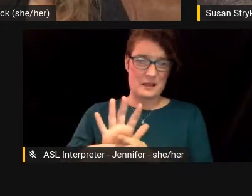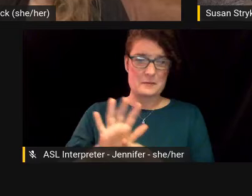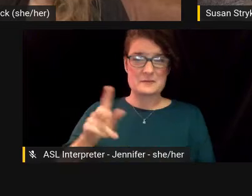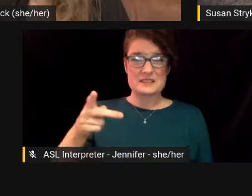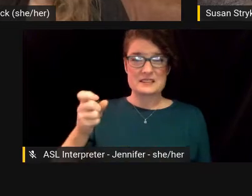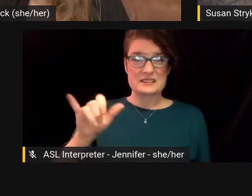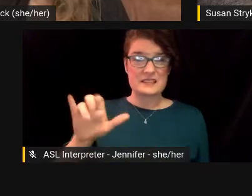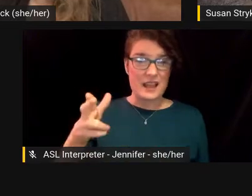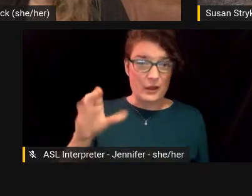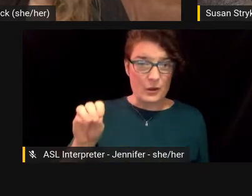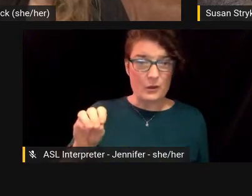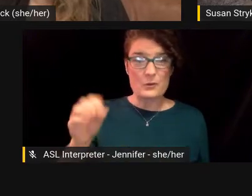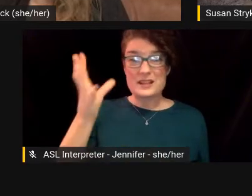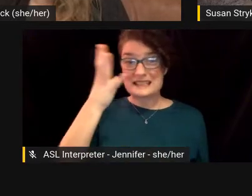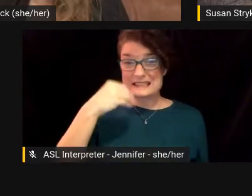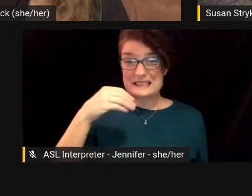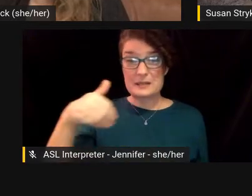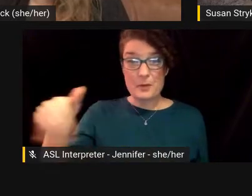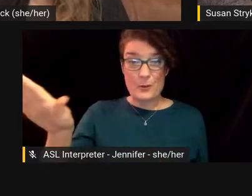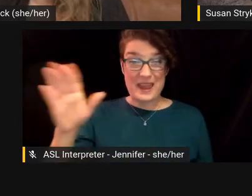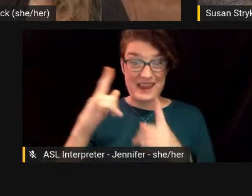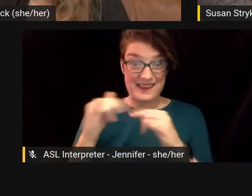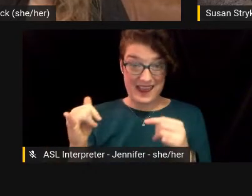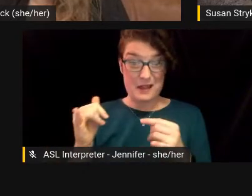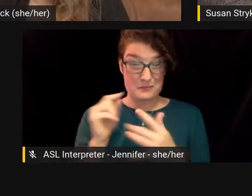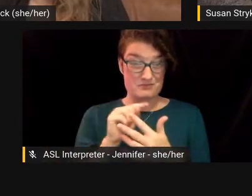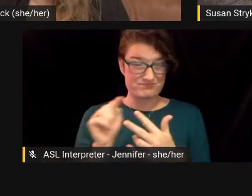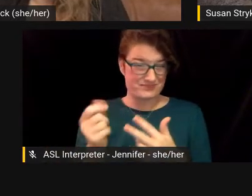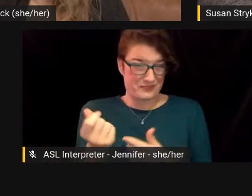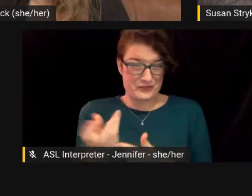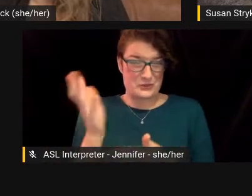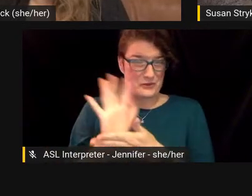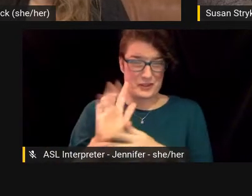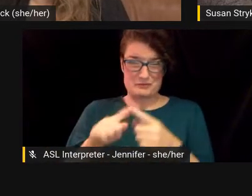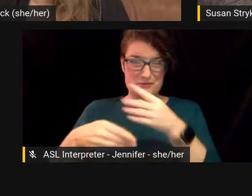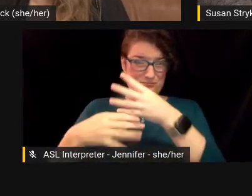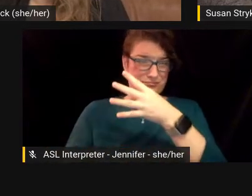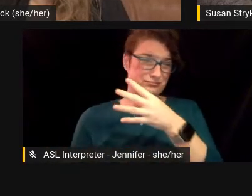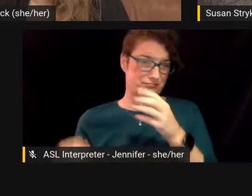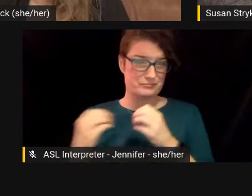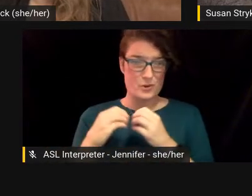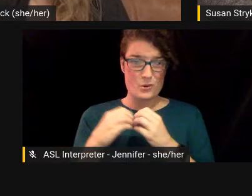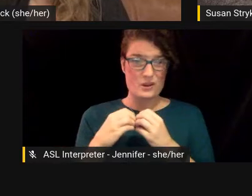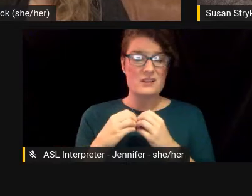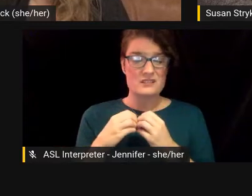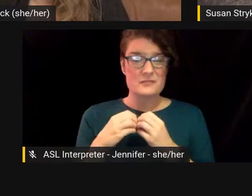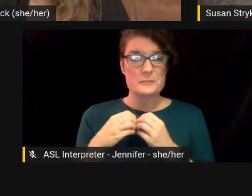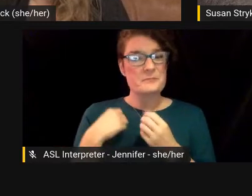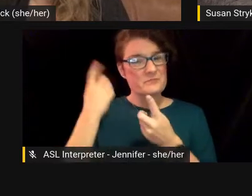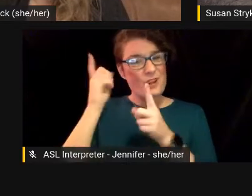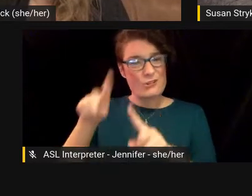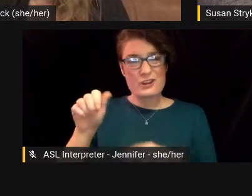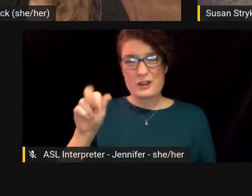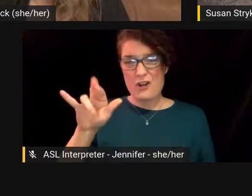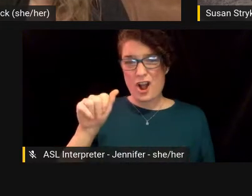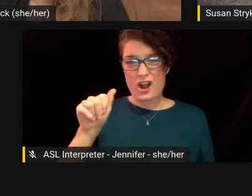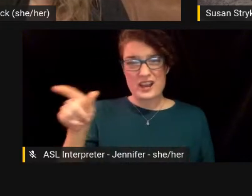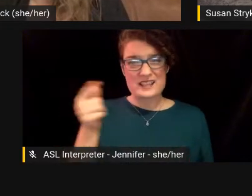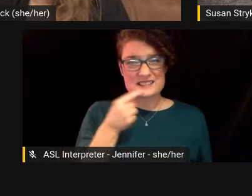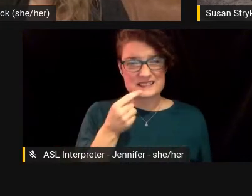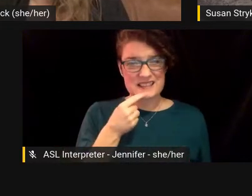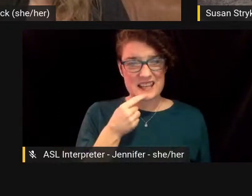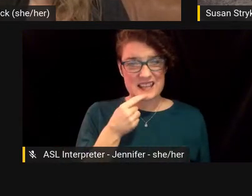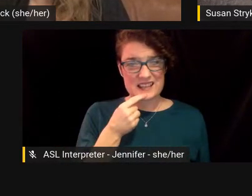Sleepaway Camp, just to name a few. But yeah, I agree with Aria, what she said about